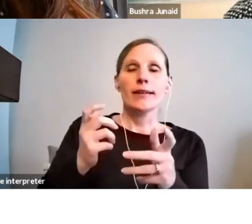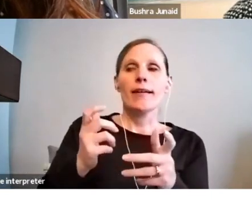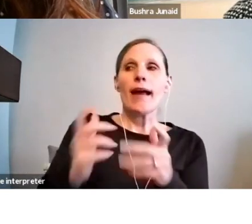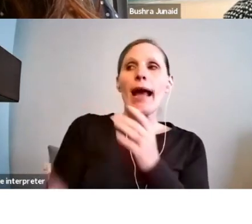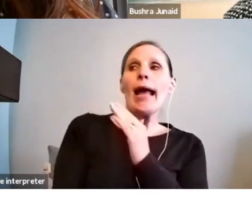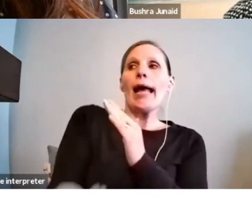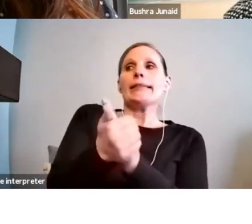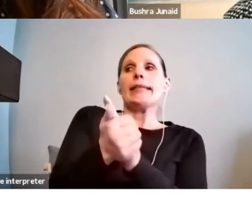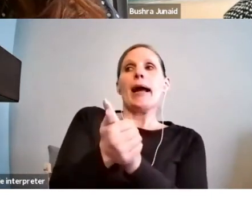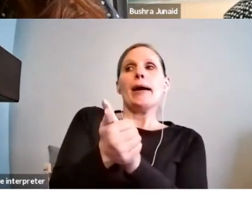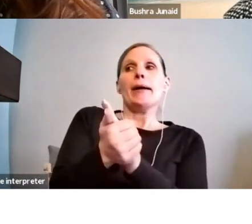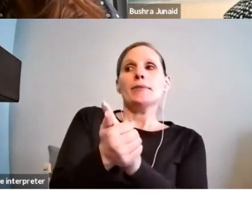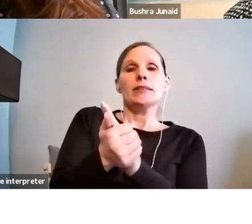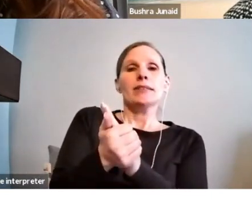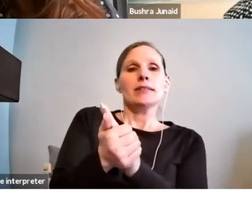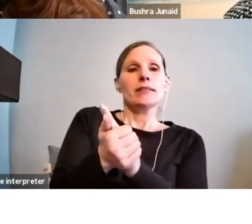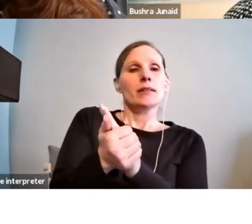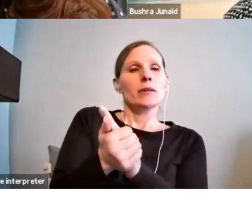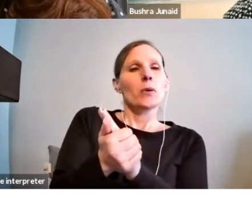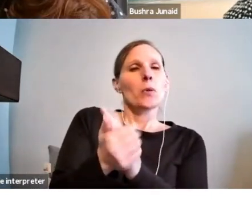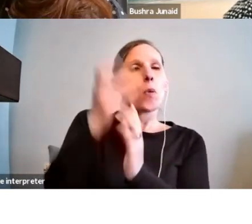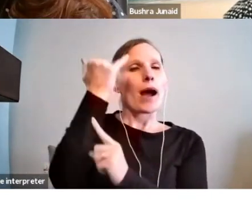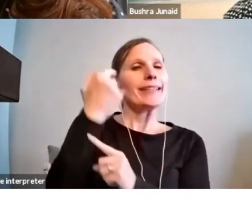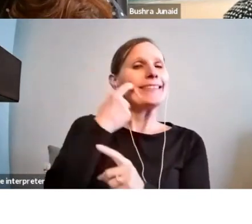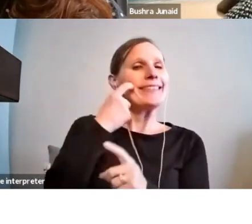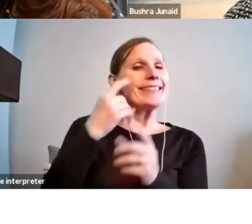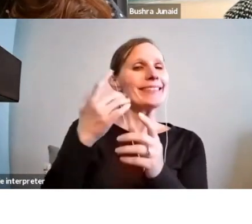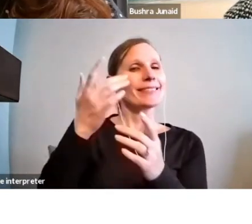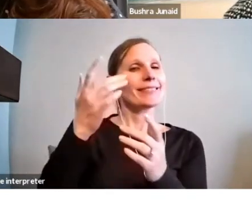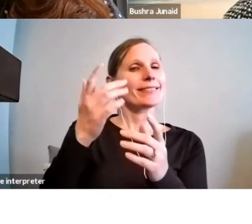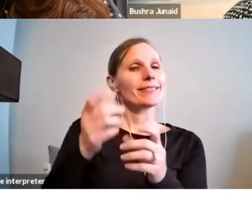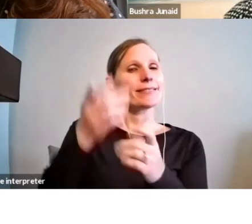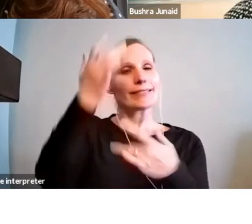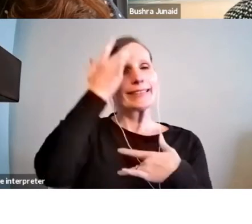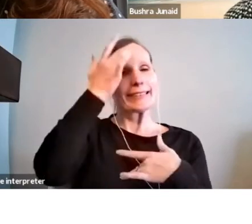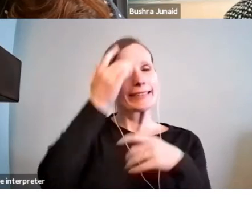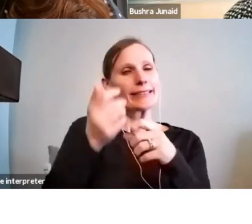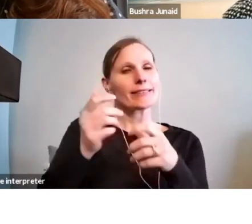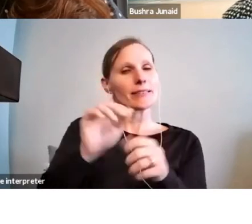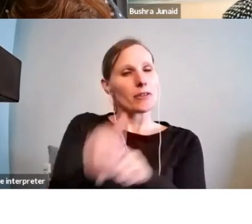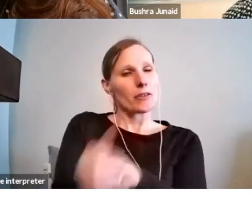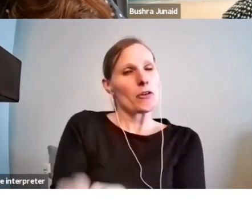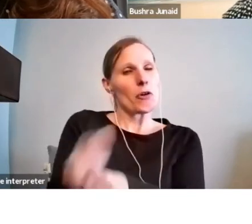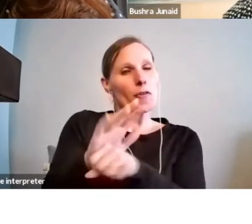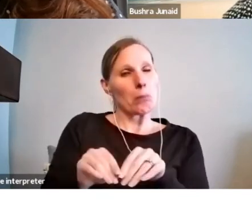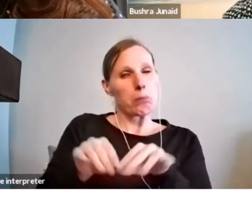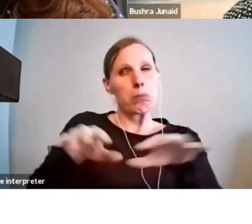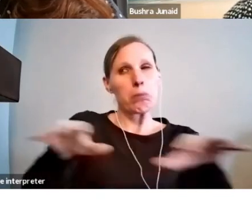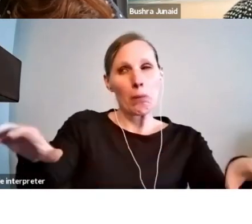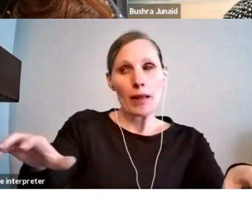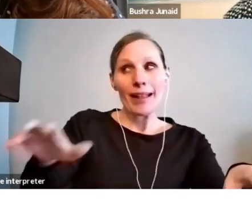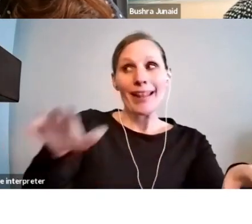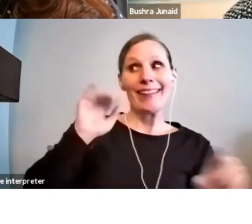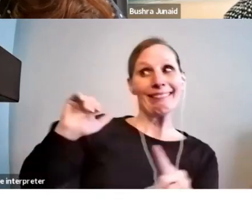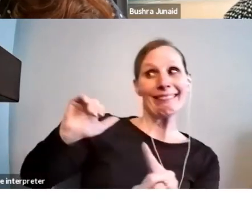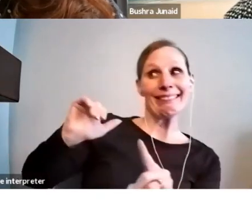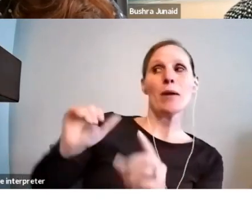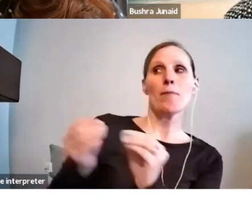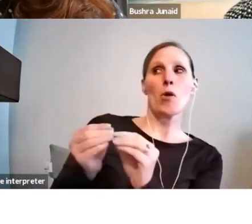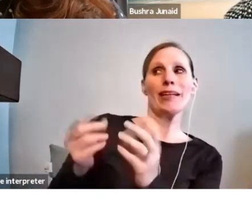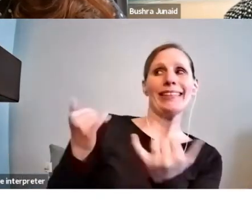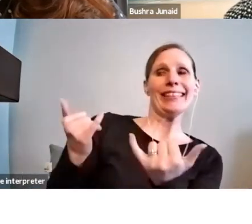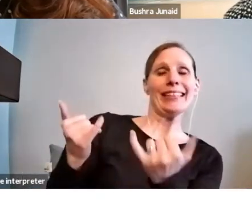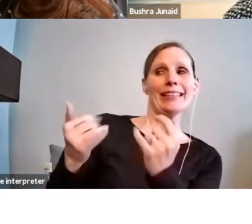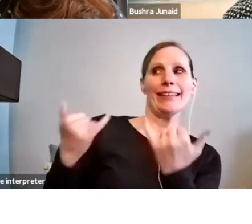this was a fairly exceptional case in exceptional circumstances. OAC grants are not emergency